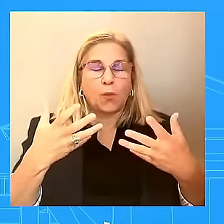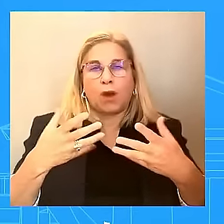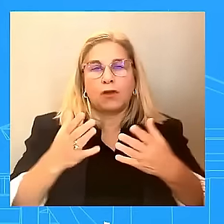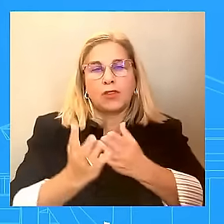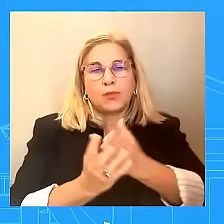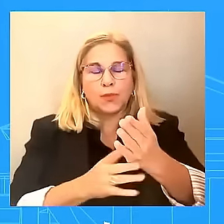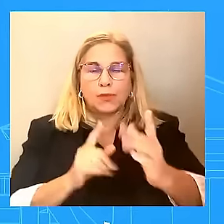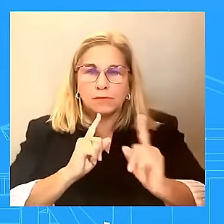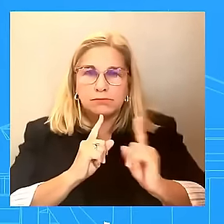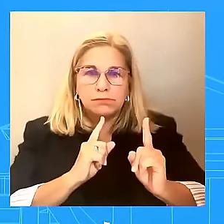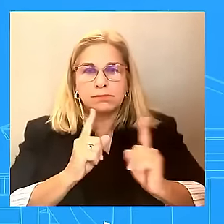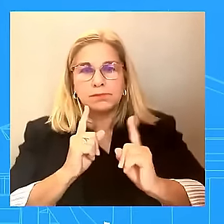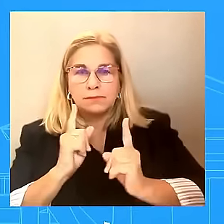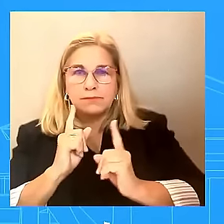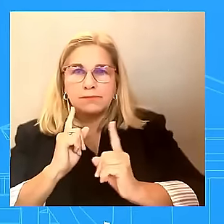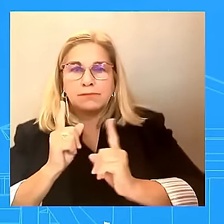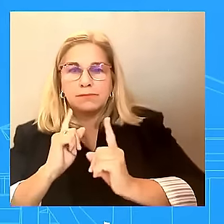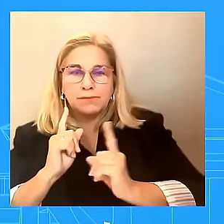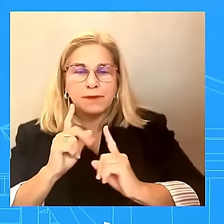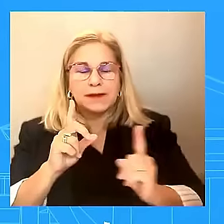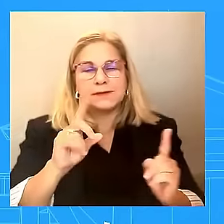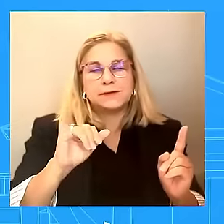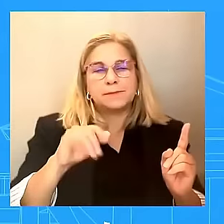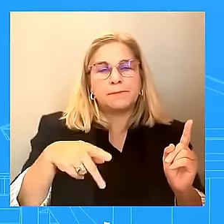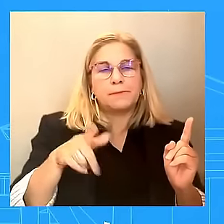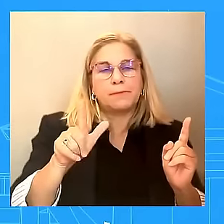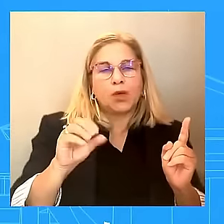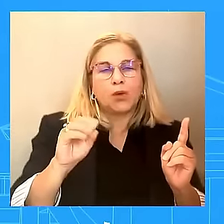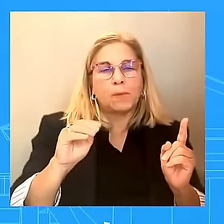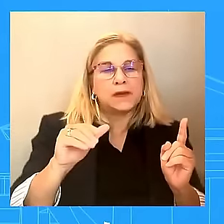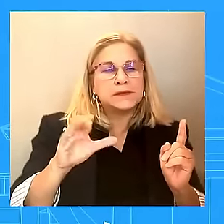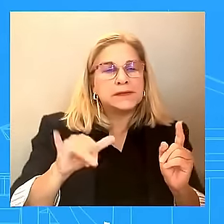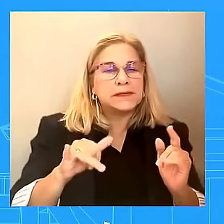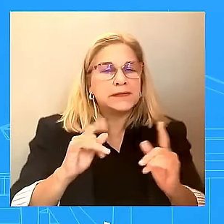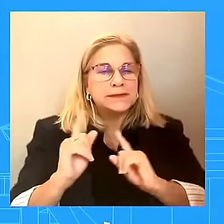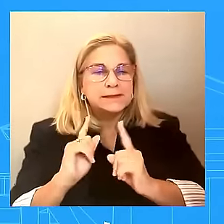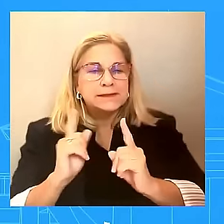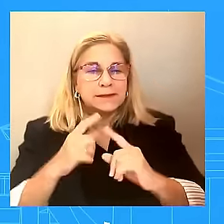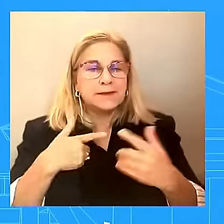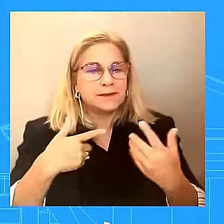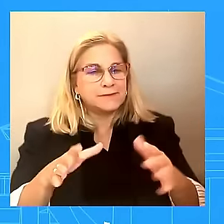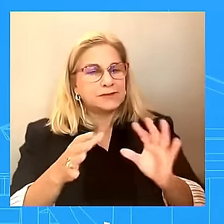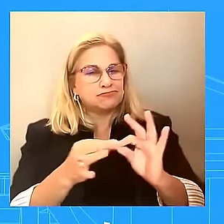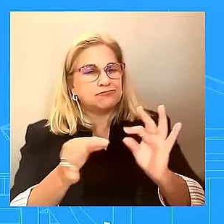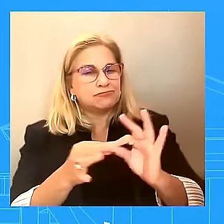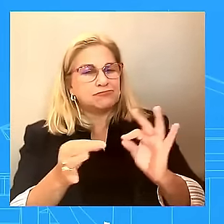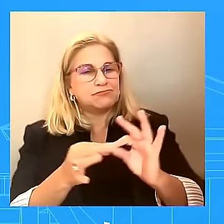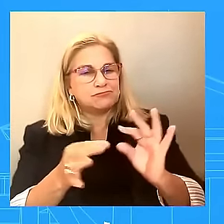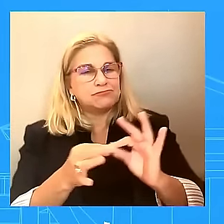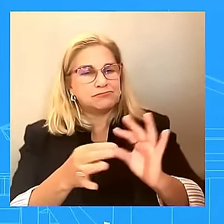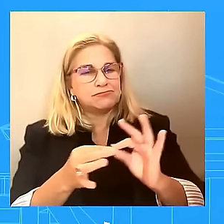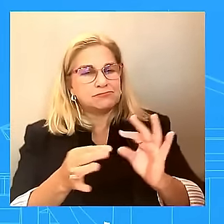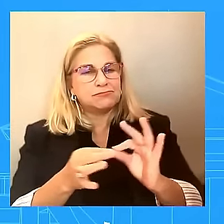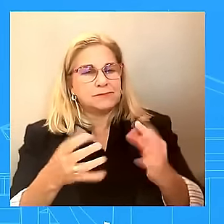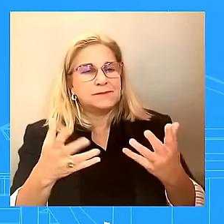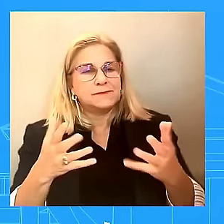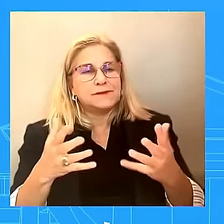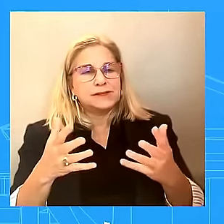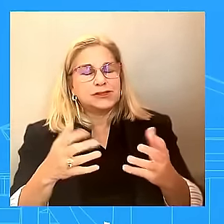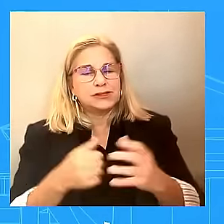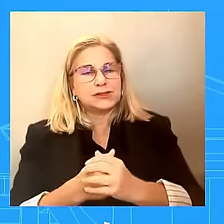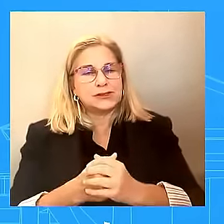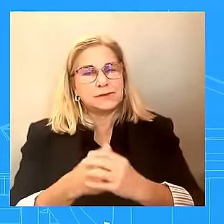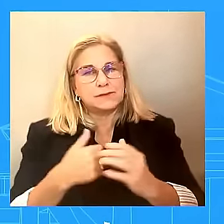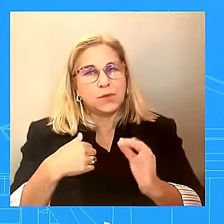that the statement was indeed coordinated with the Israeli side. I can't speak for them. They will have to speak for themselves.